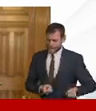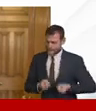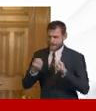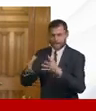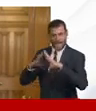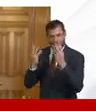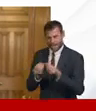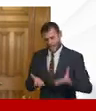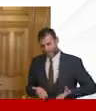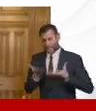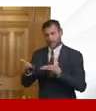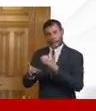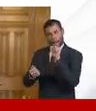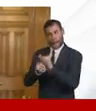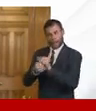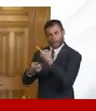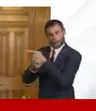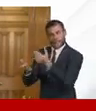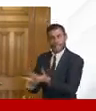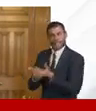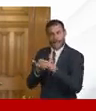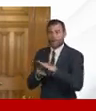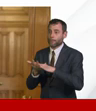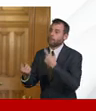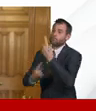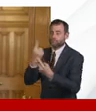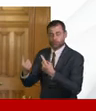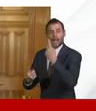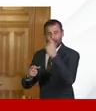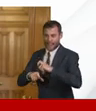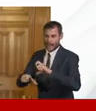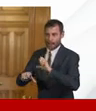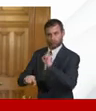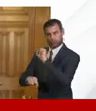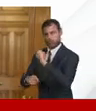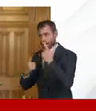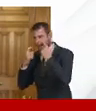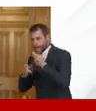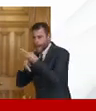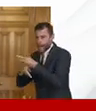need to keep you safe so that you can do your job keeping all of us safe